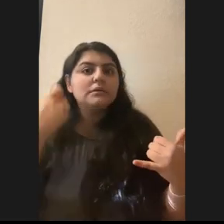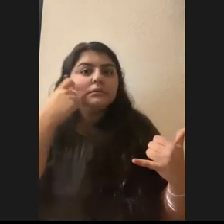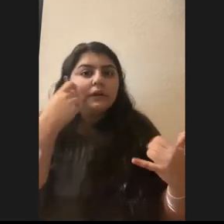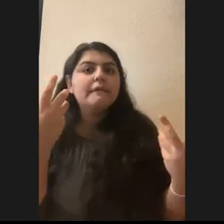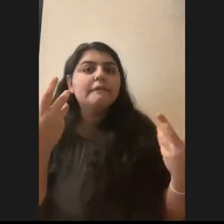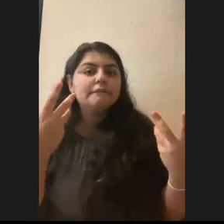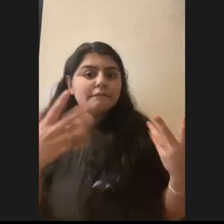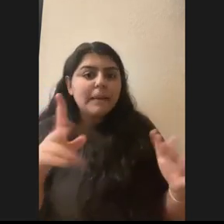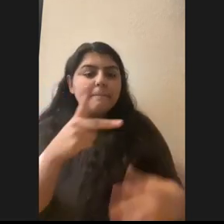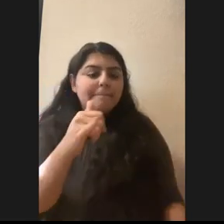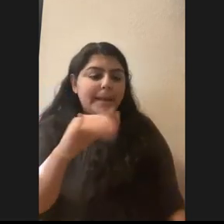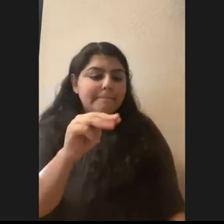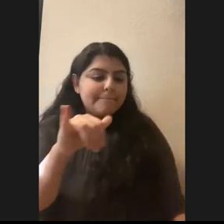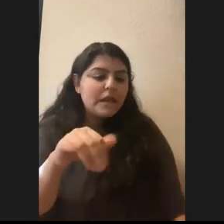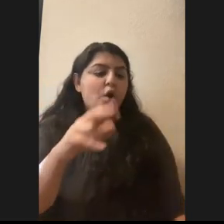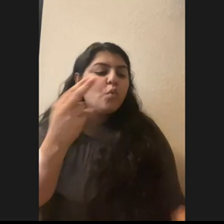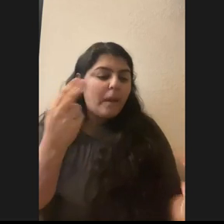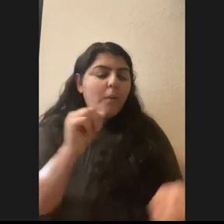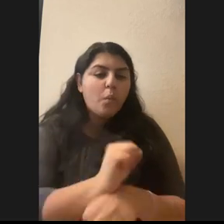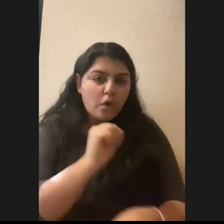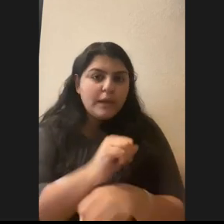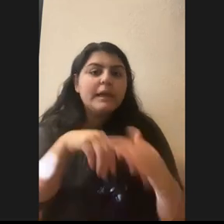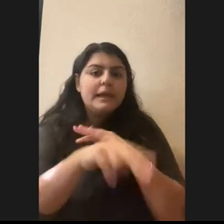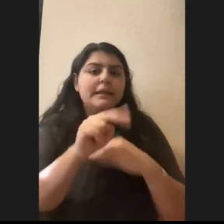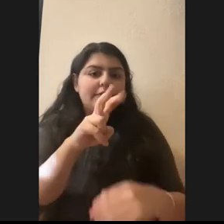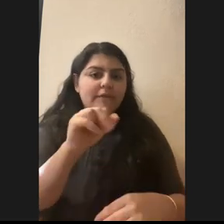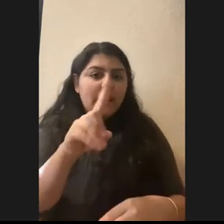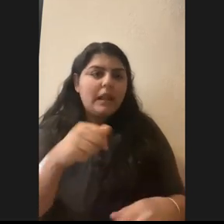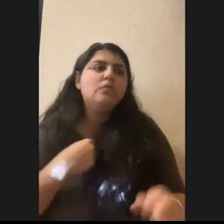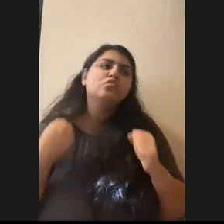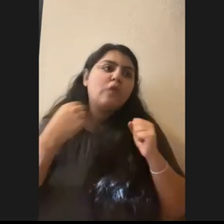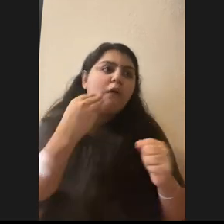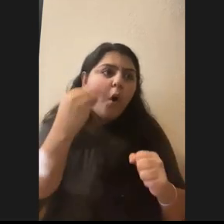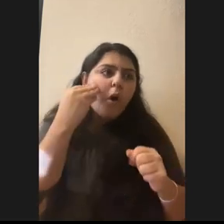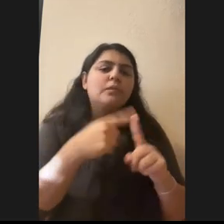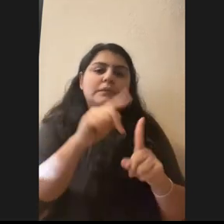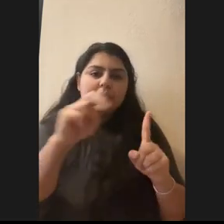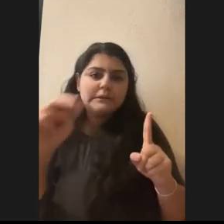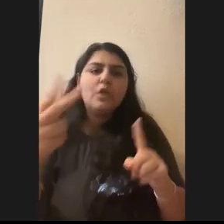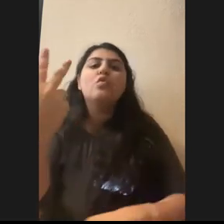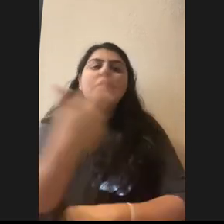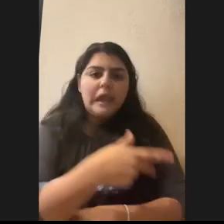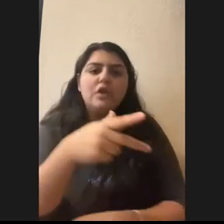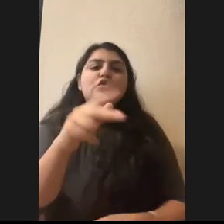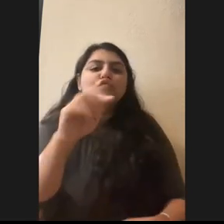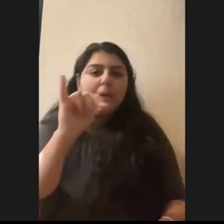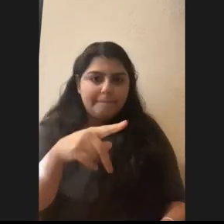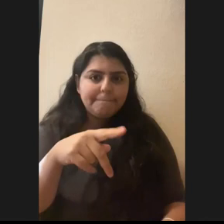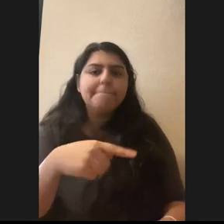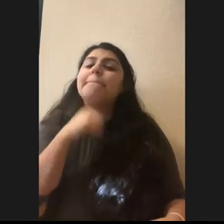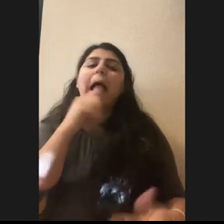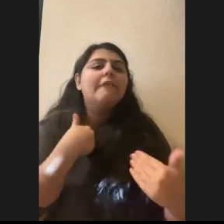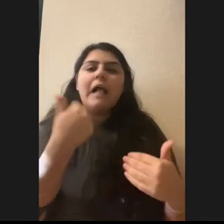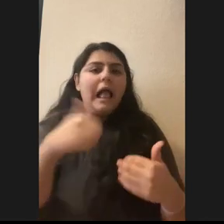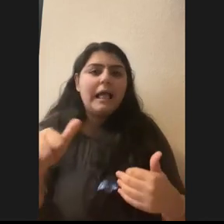work in Nevada and I drove home to Tennessee, which was a three day trip. Um, I don't have anything lined up right now, but